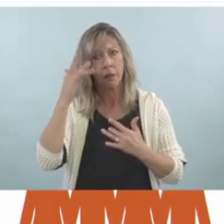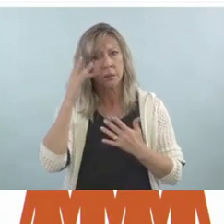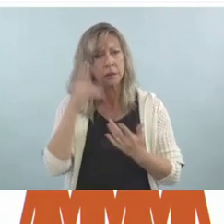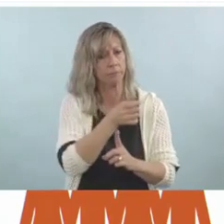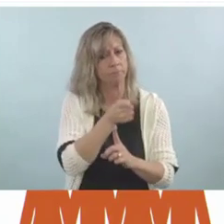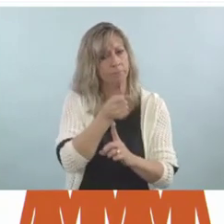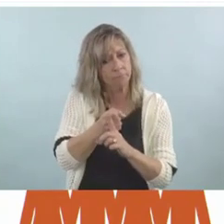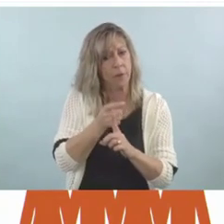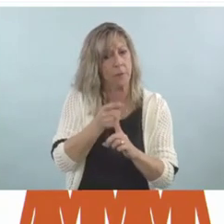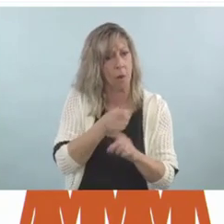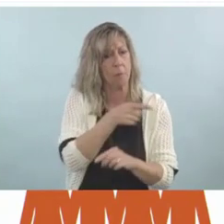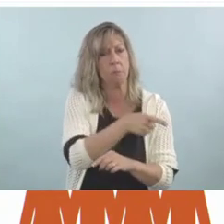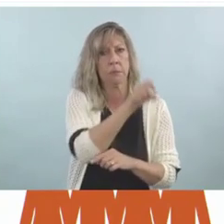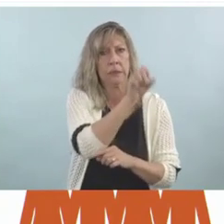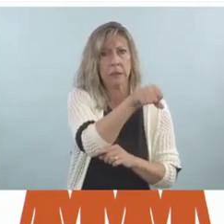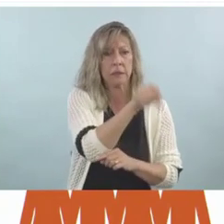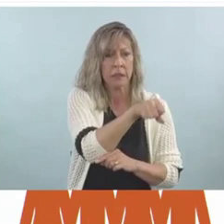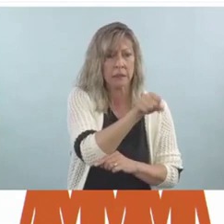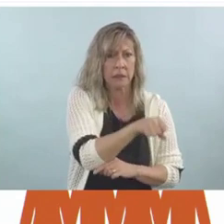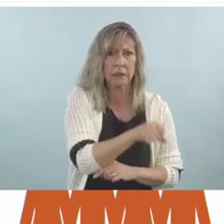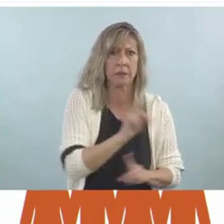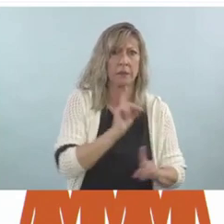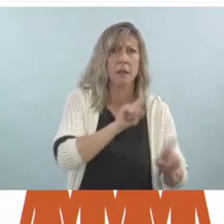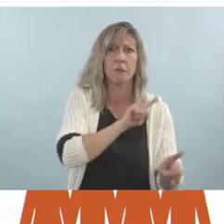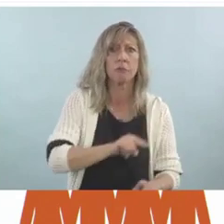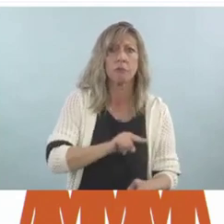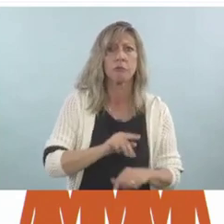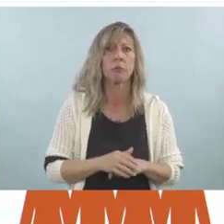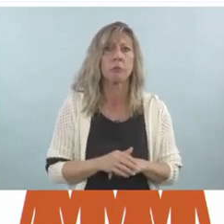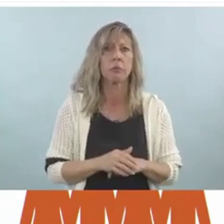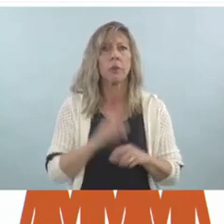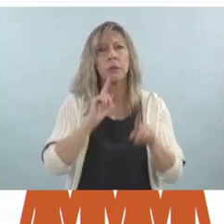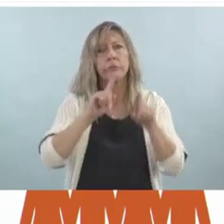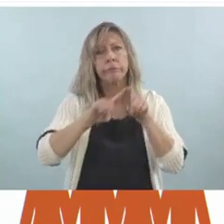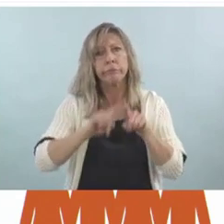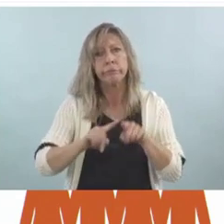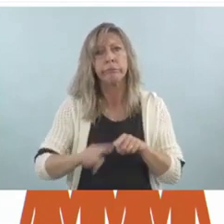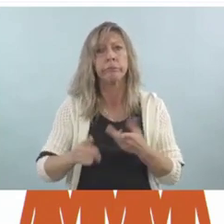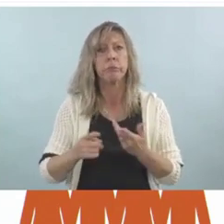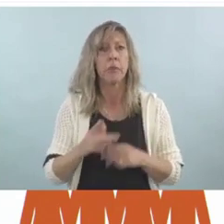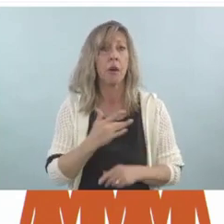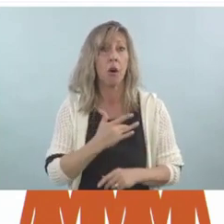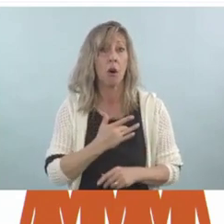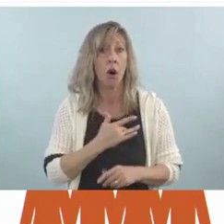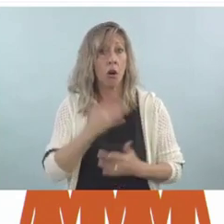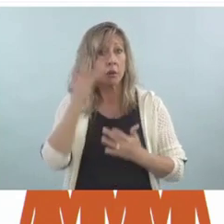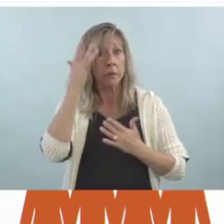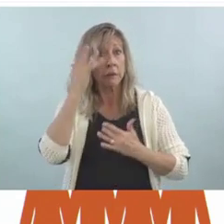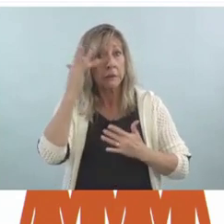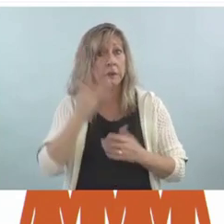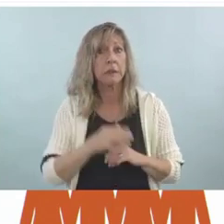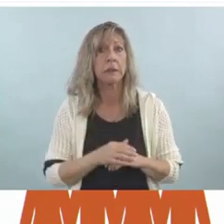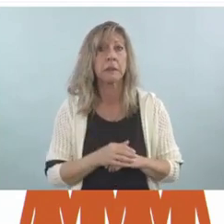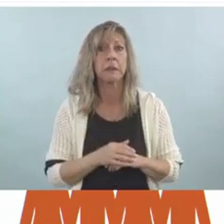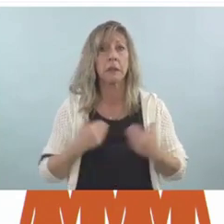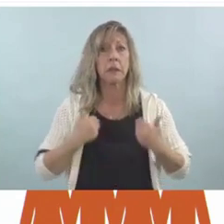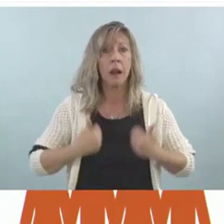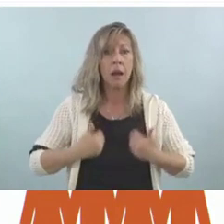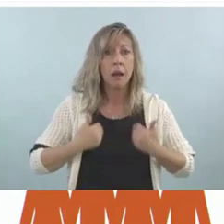The same with substance abuse and then other specific diseases like heart disease, lung disease,